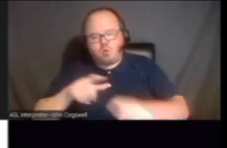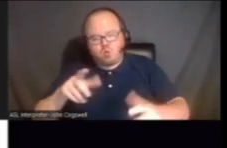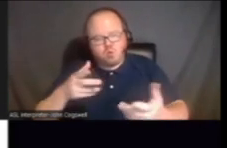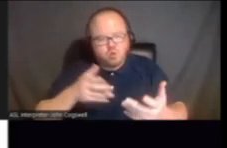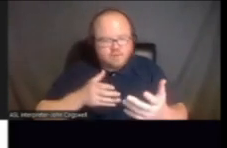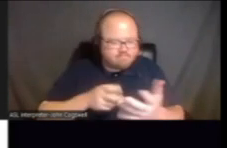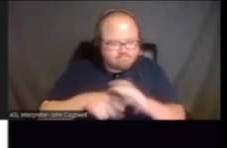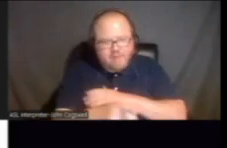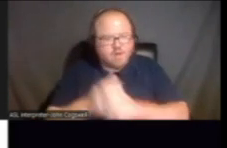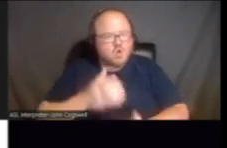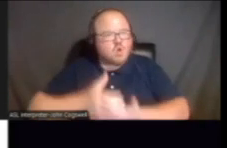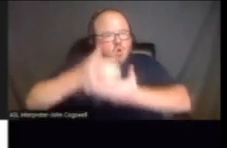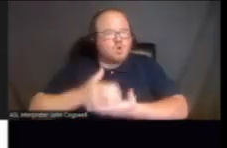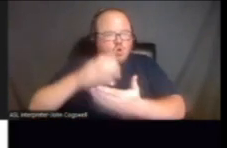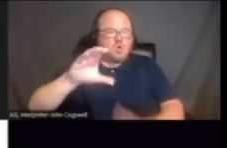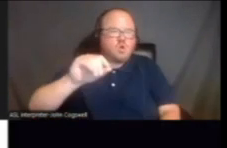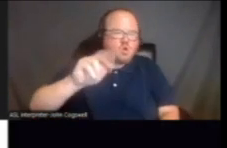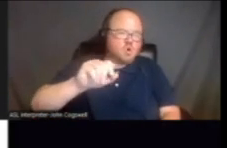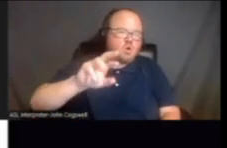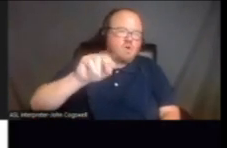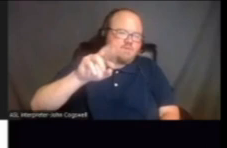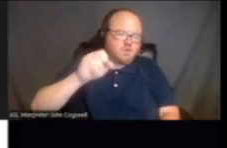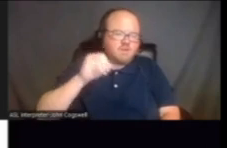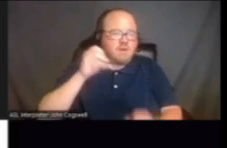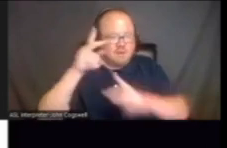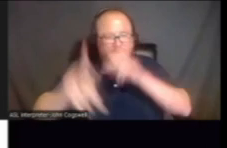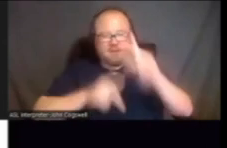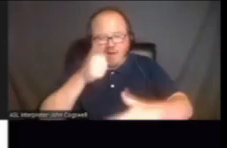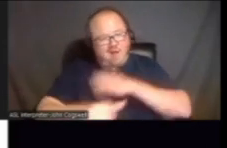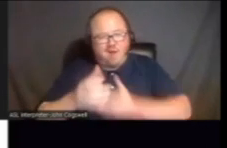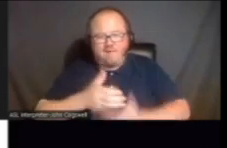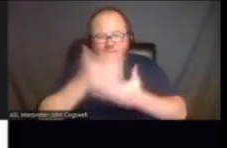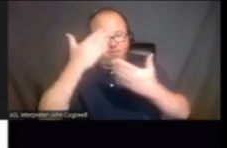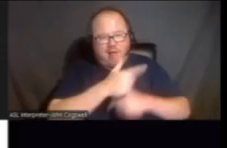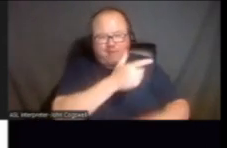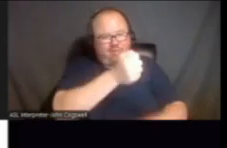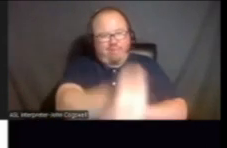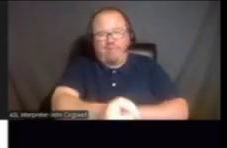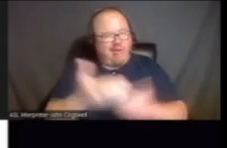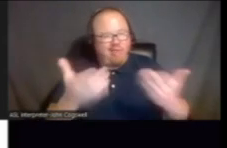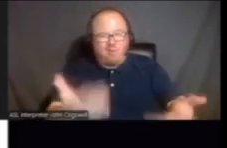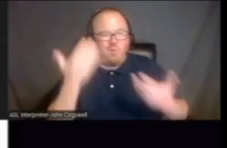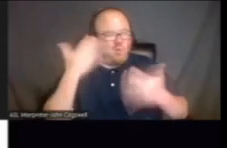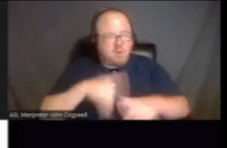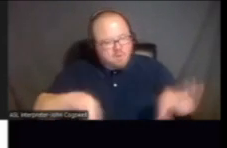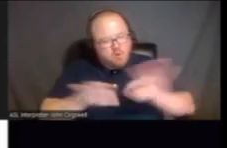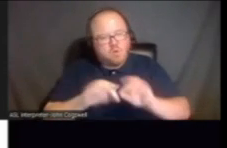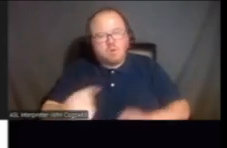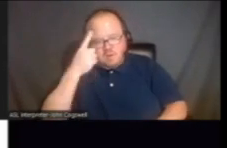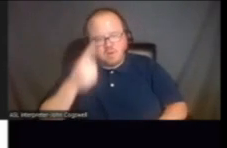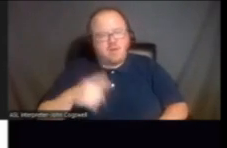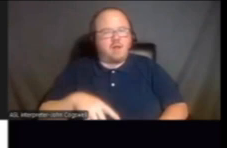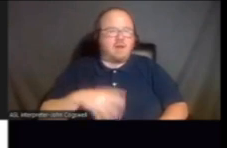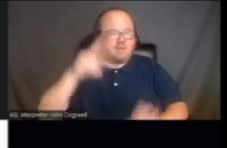conservatorship. It's a lot of people are on conservatorship, don't even know how they landed there. It's really important to understand their psychiatric